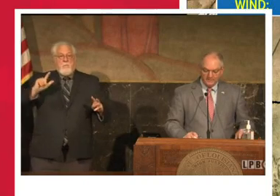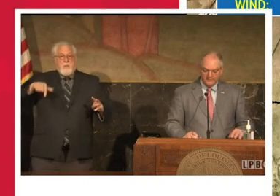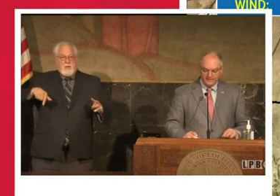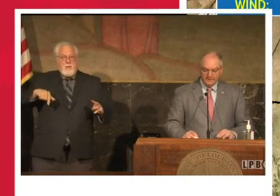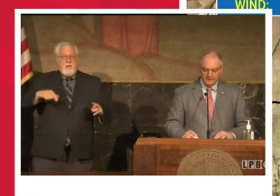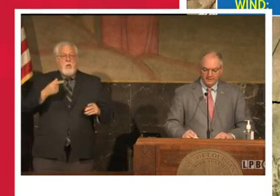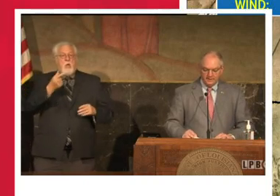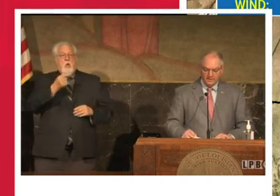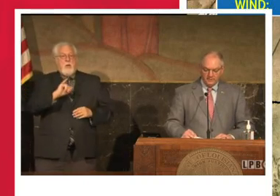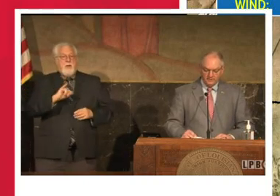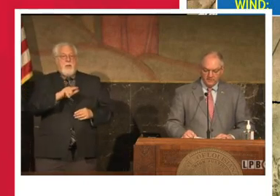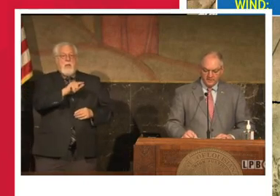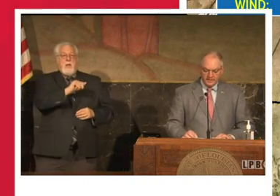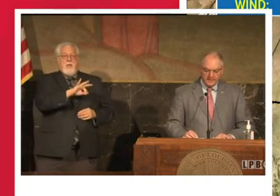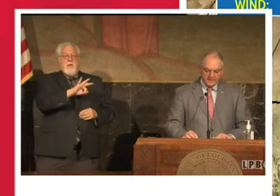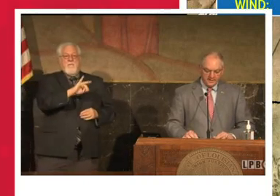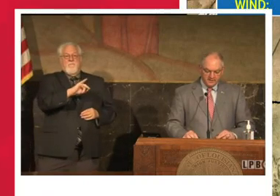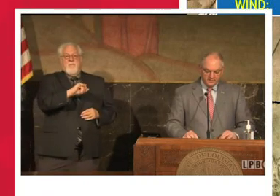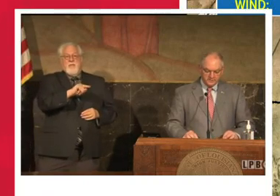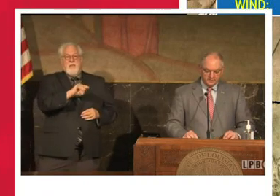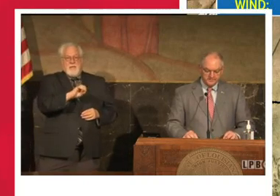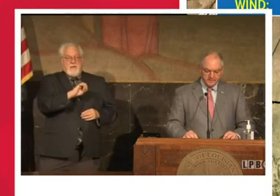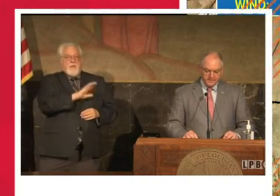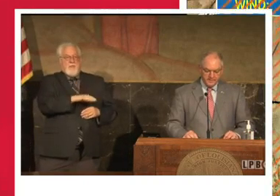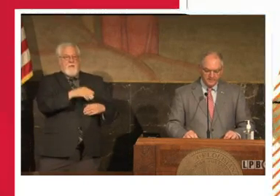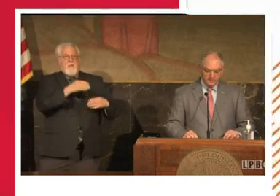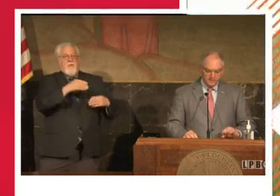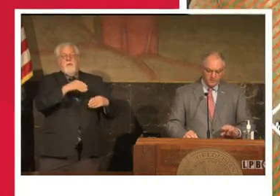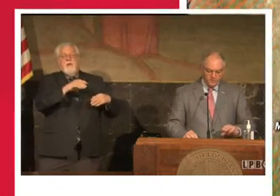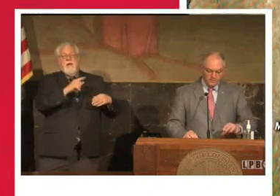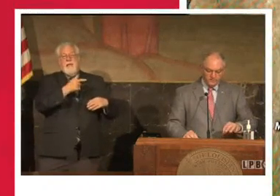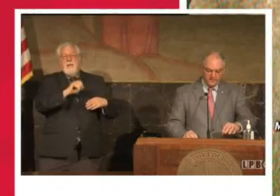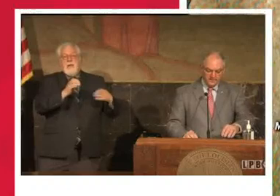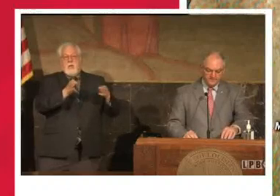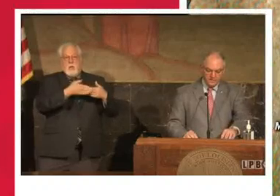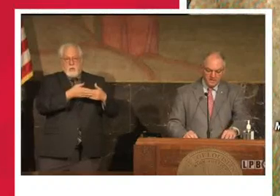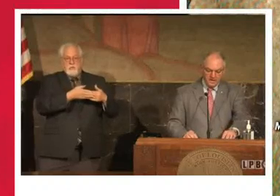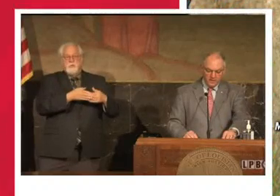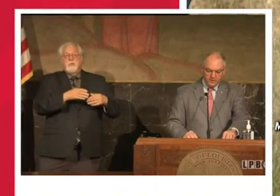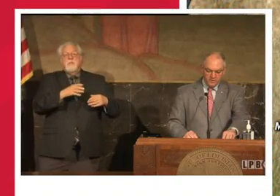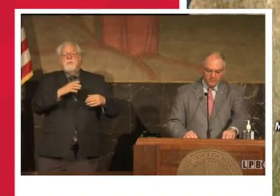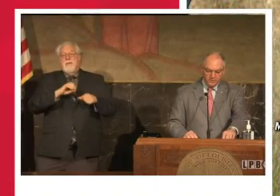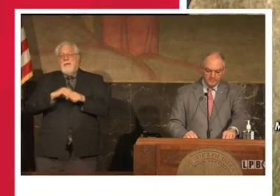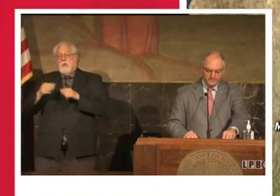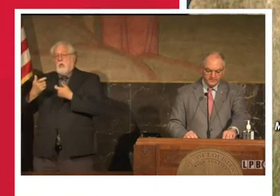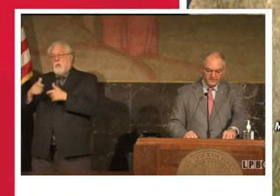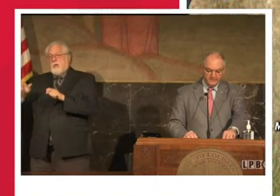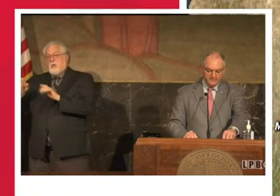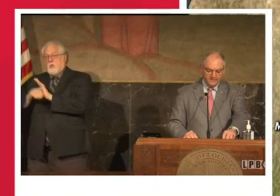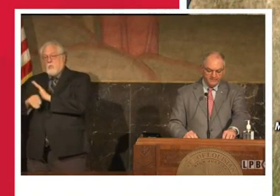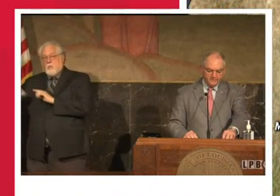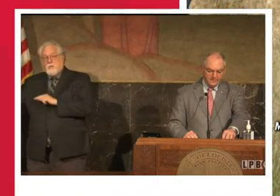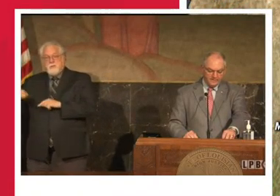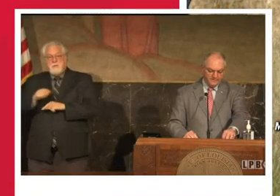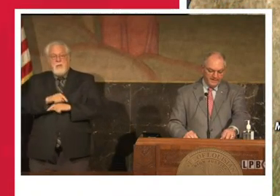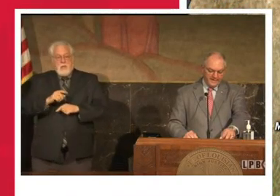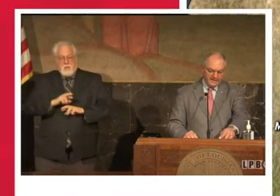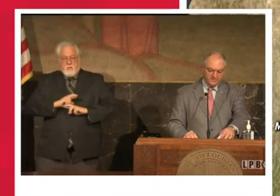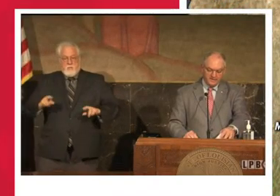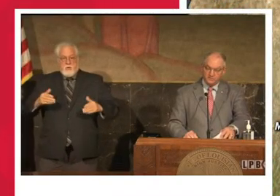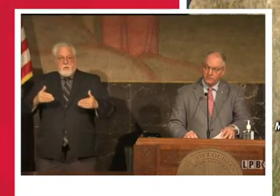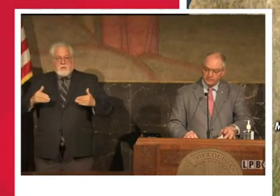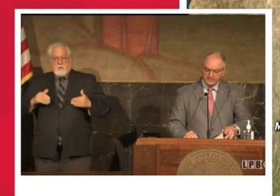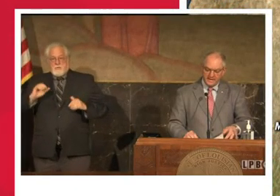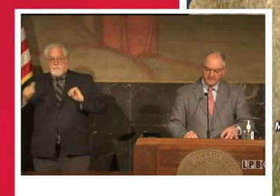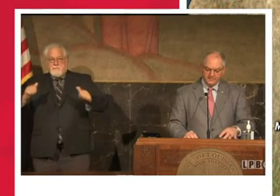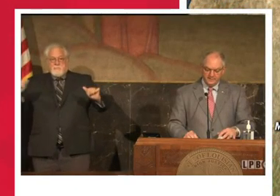Grand Isle, Lafitte, on their floodgate closures in the greater New Orleans area. And we are pre-positioning flood-fighting